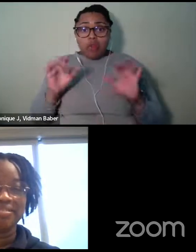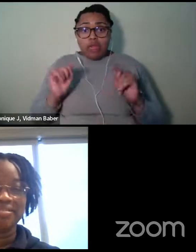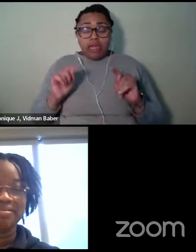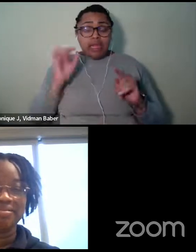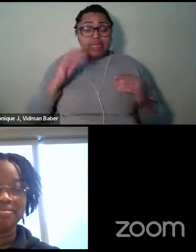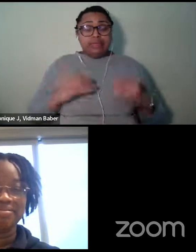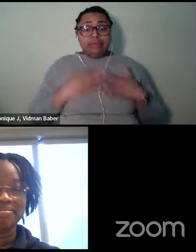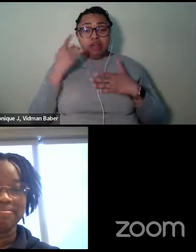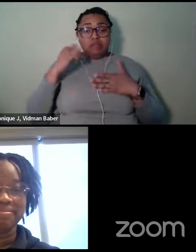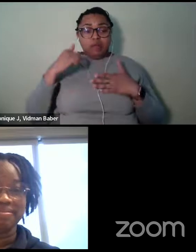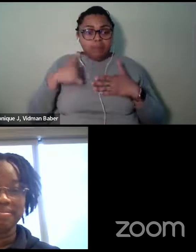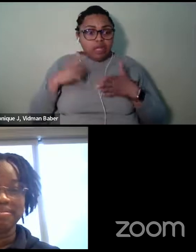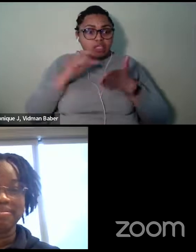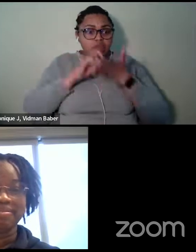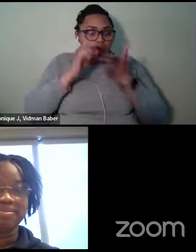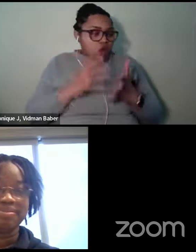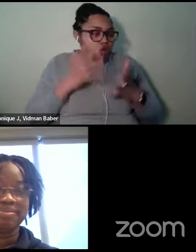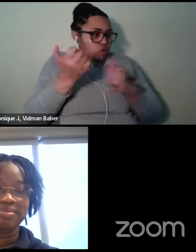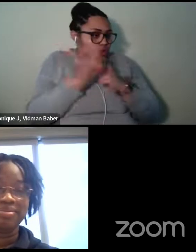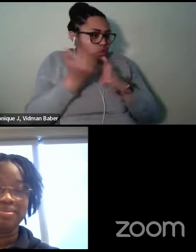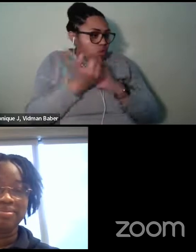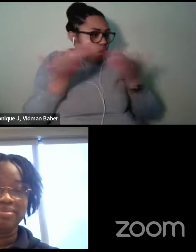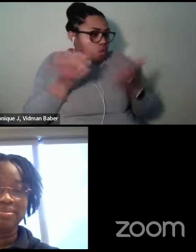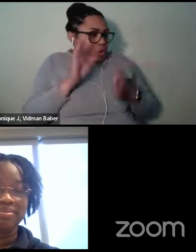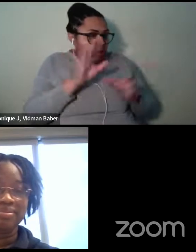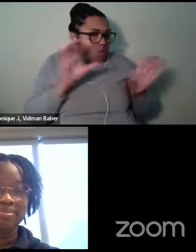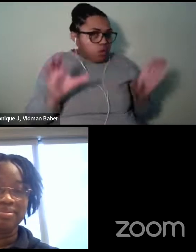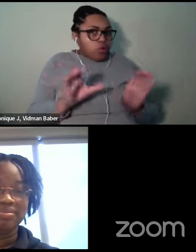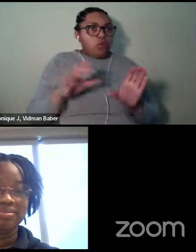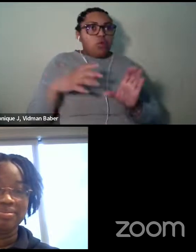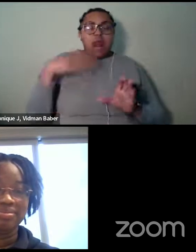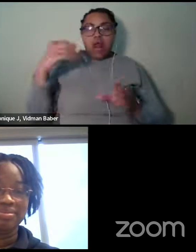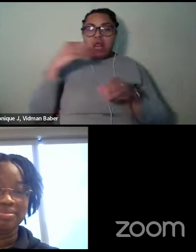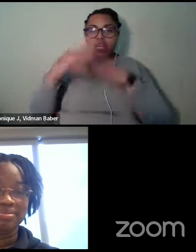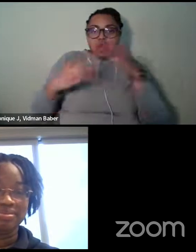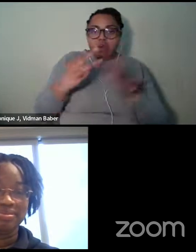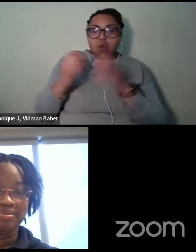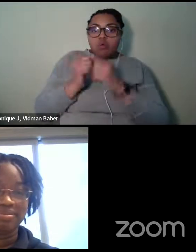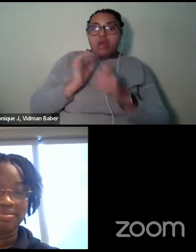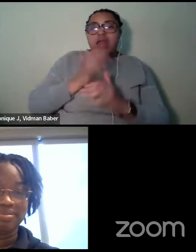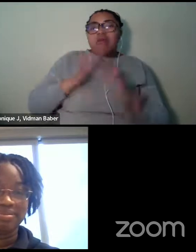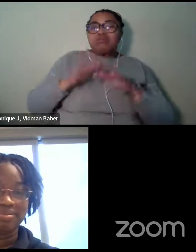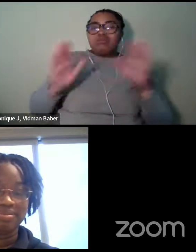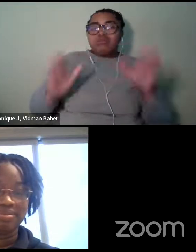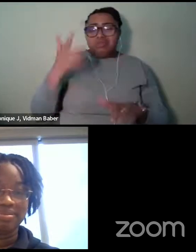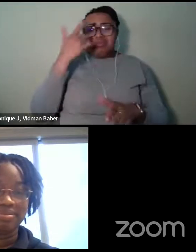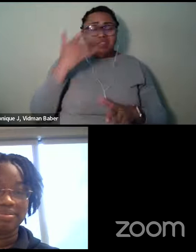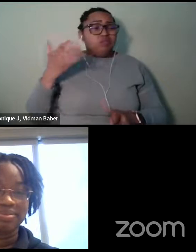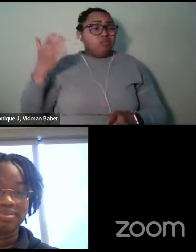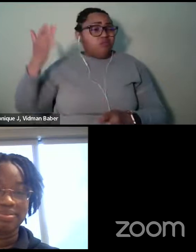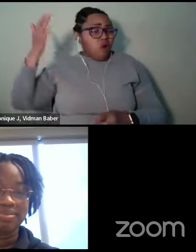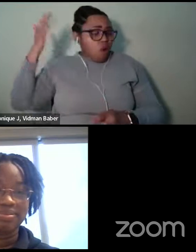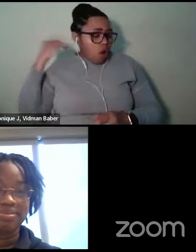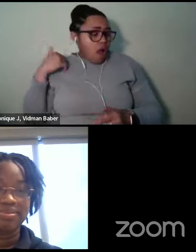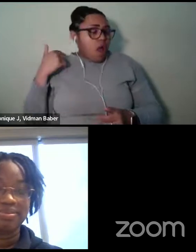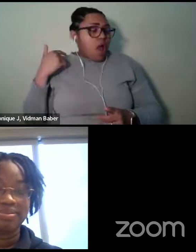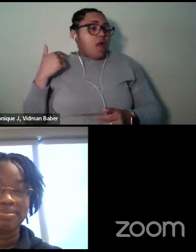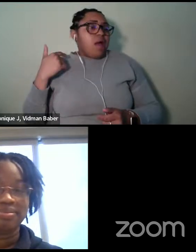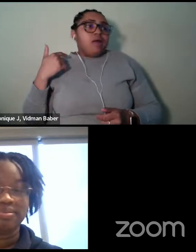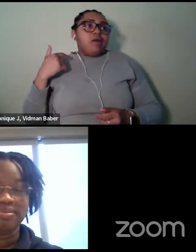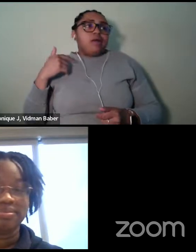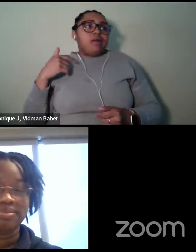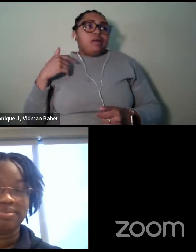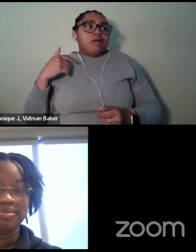to want to support what you're doing, uh, out in the world with our children, you know, because there was a time where we had